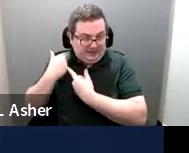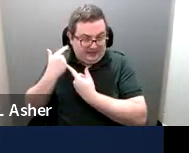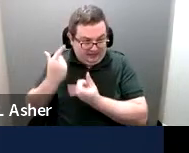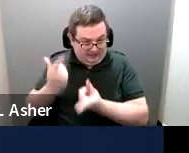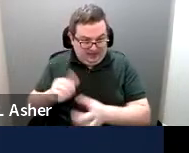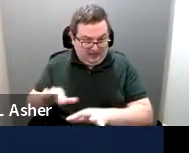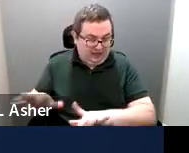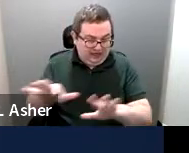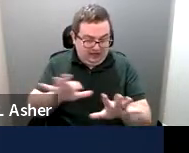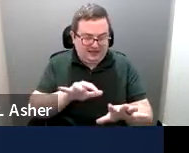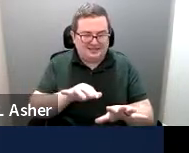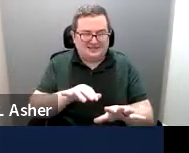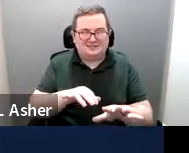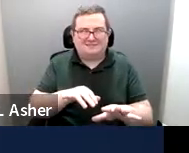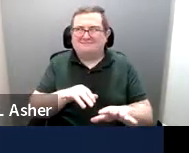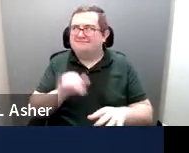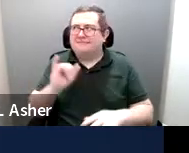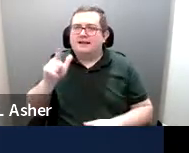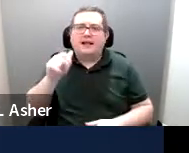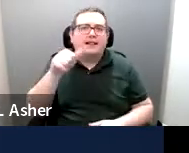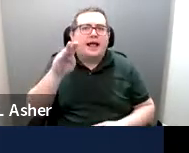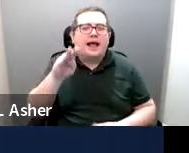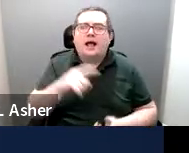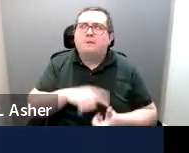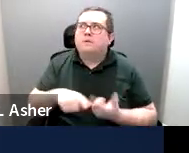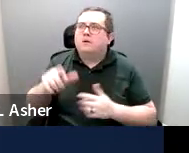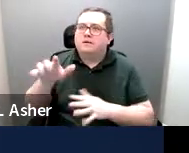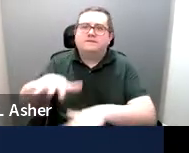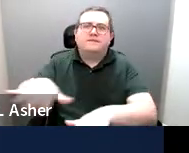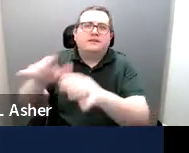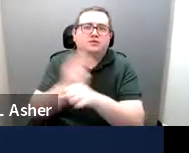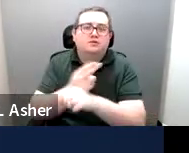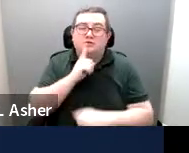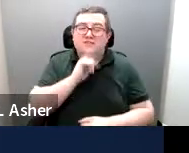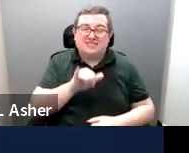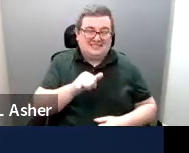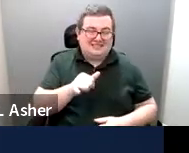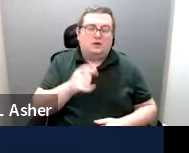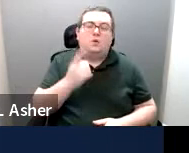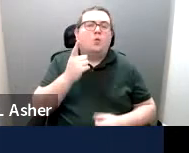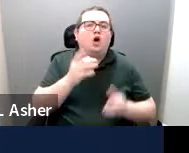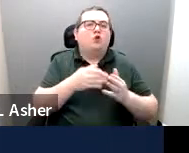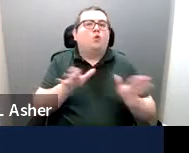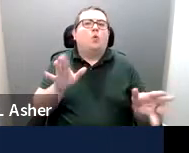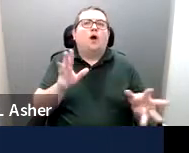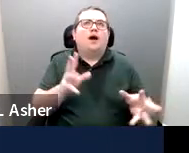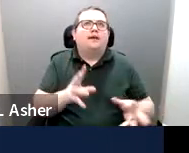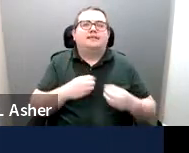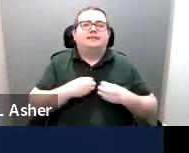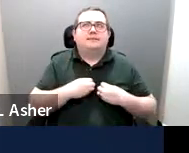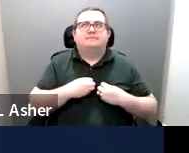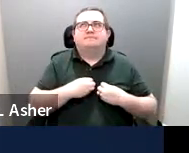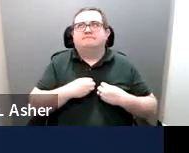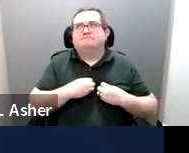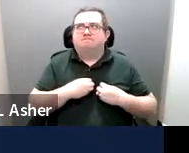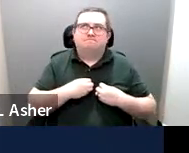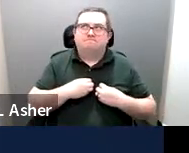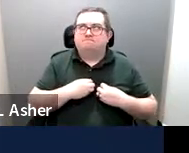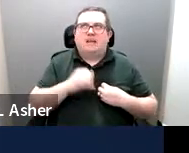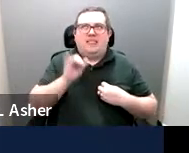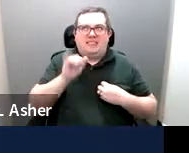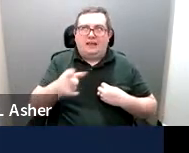years for use, like in a laboratory or in the field, really a widely accepted method has not emerged.